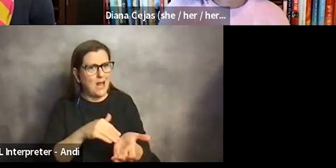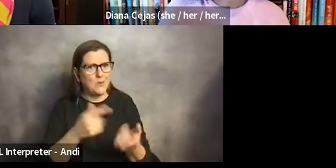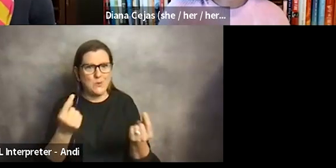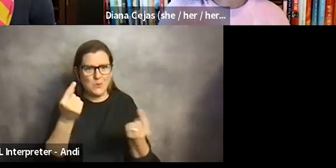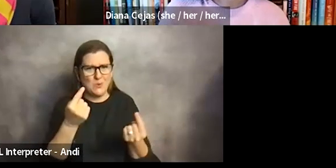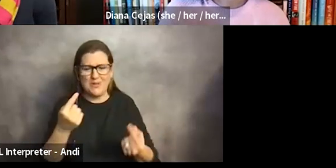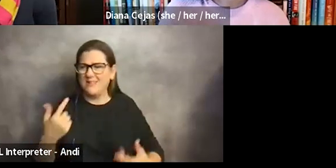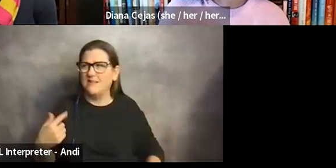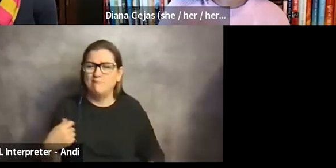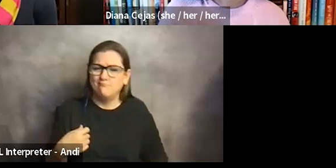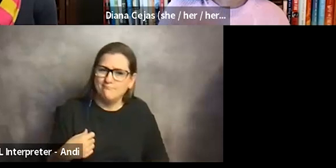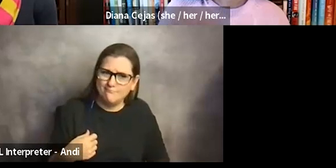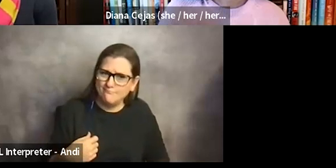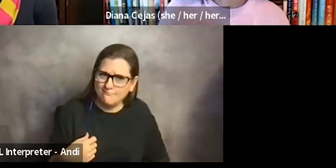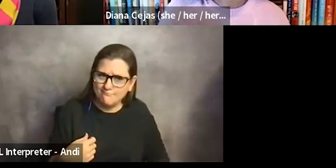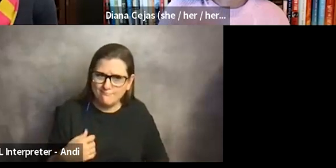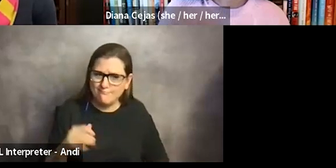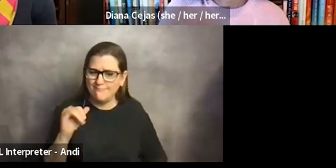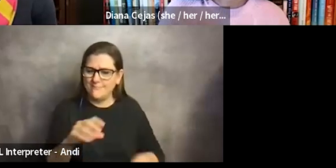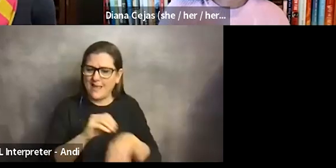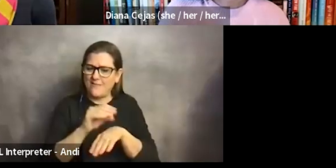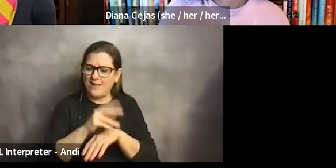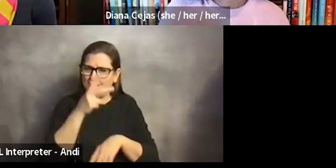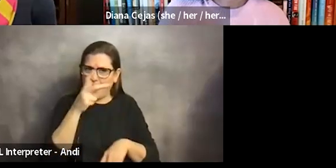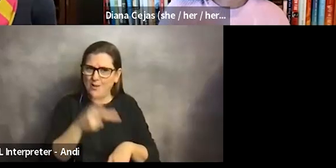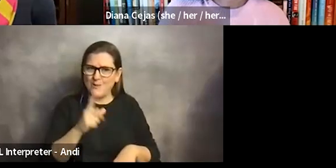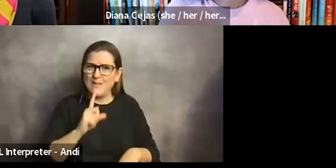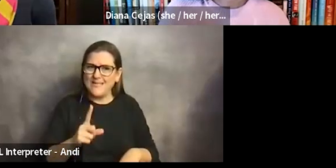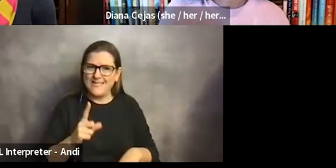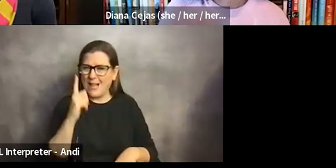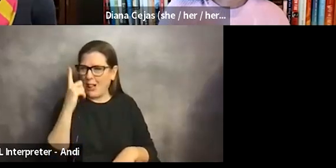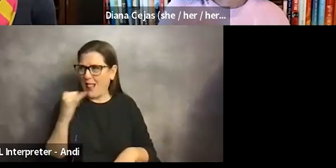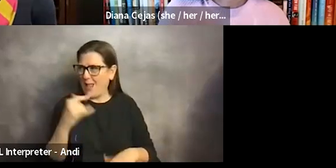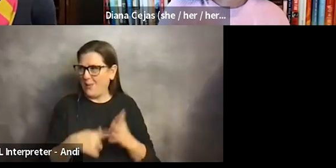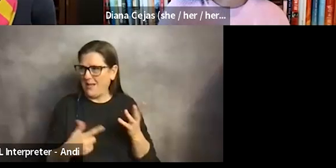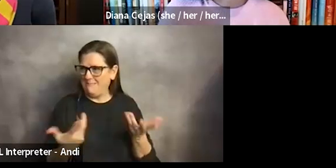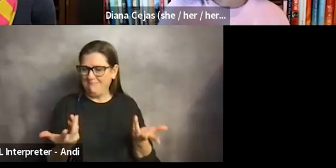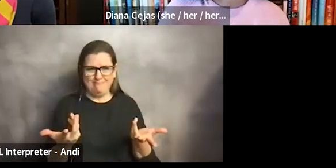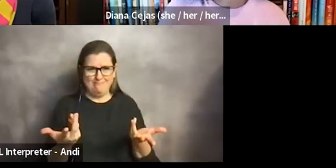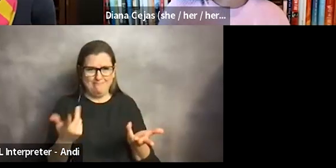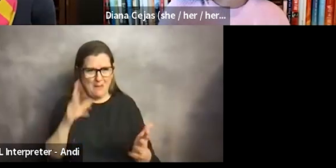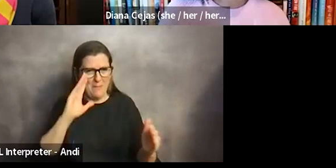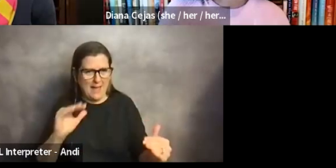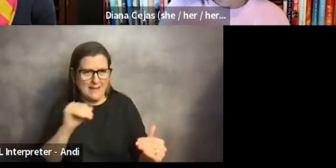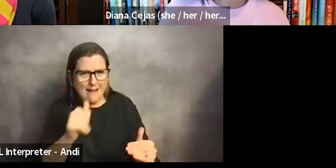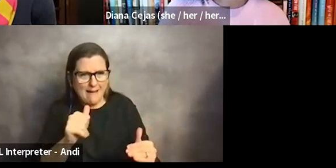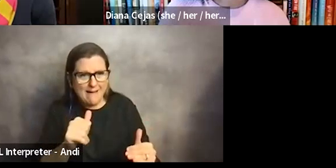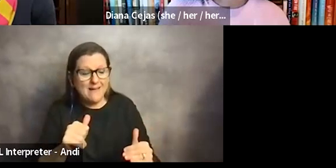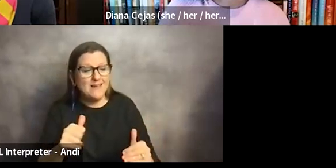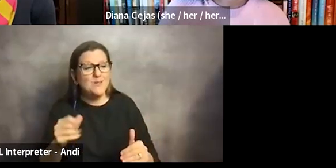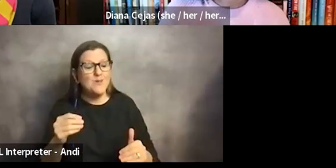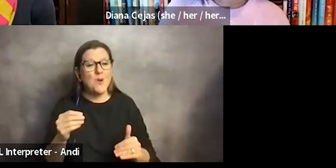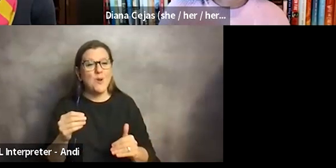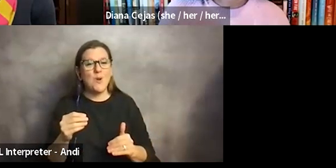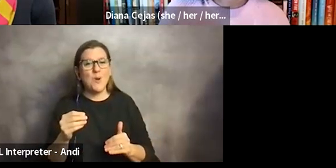bears any resemblance to sort of my, my everyday life. And so I think that, um, from